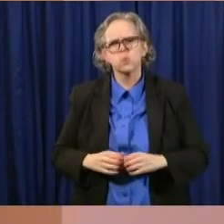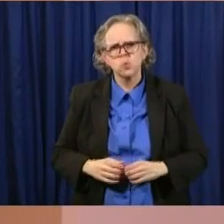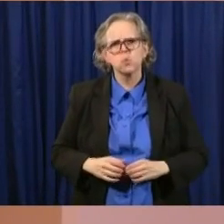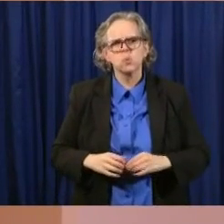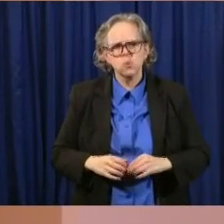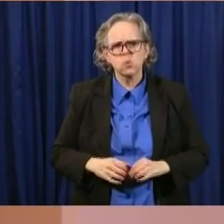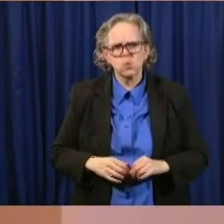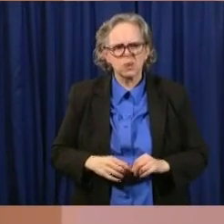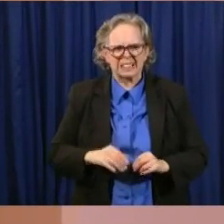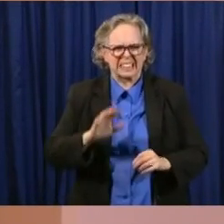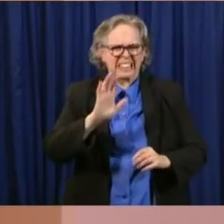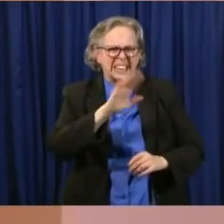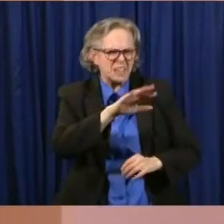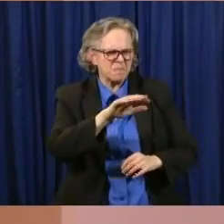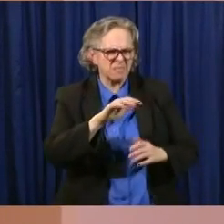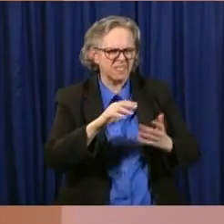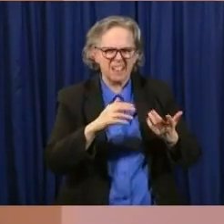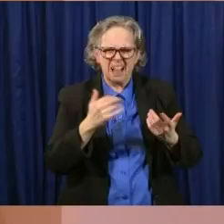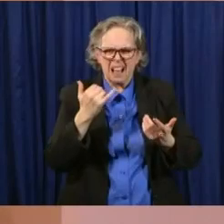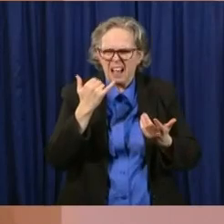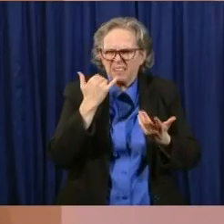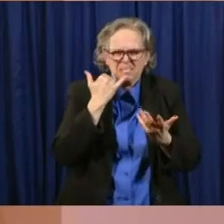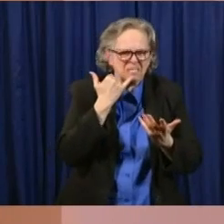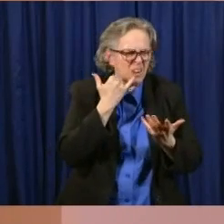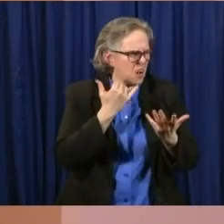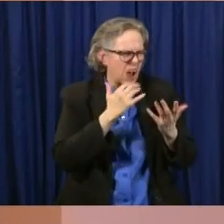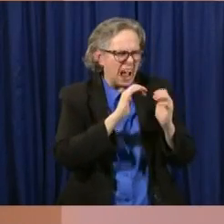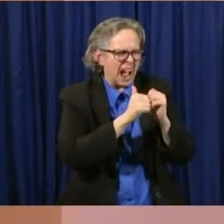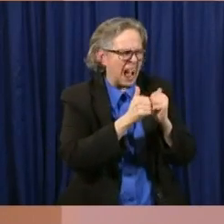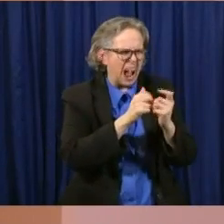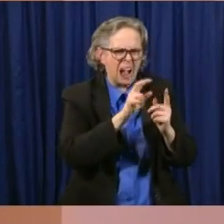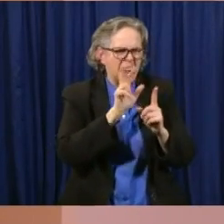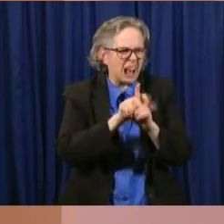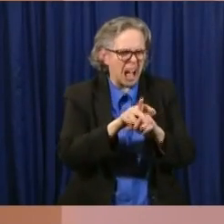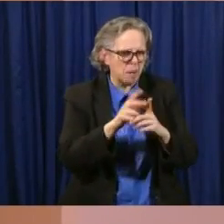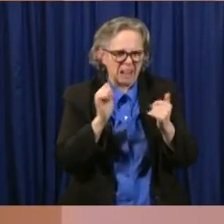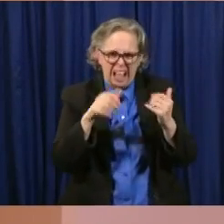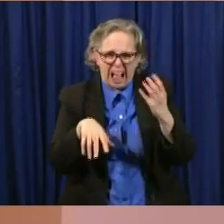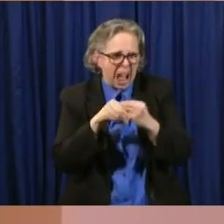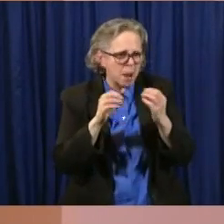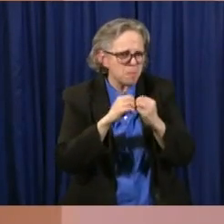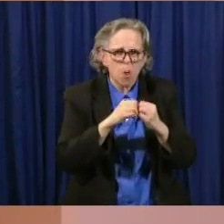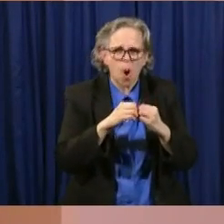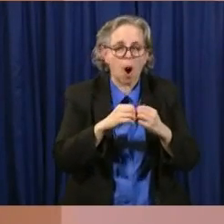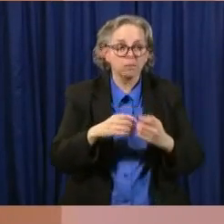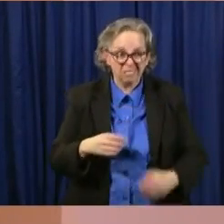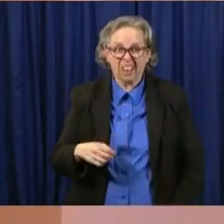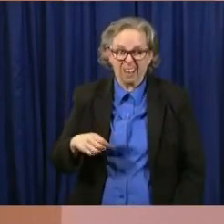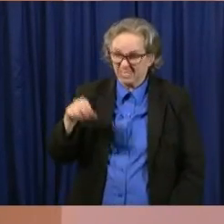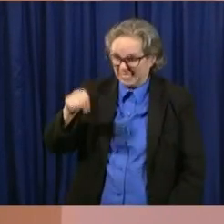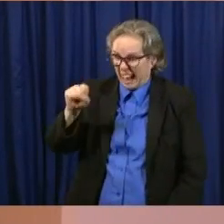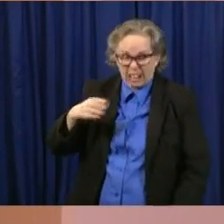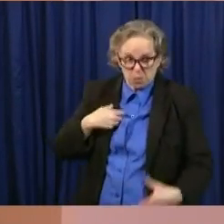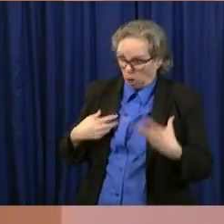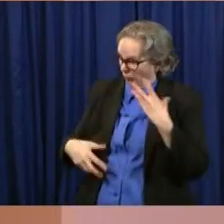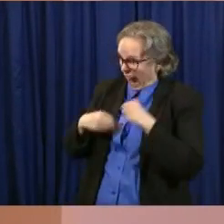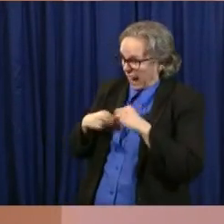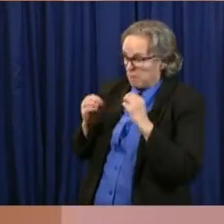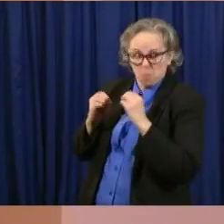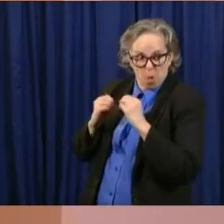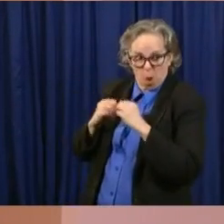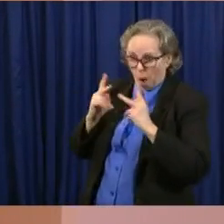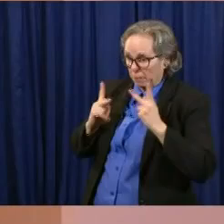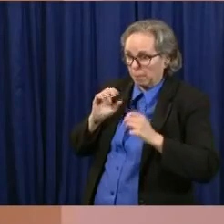phones and processing claims, why not add more? And, and they are, they assured me that they are. And, uh, that,